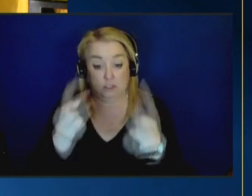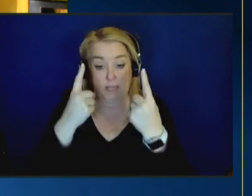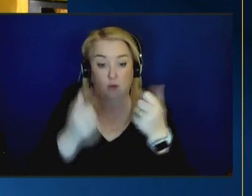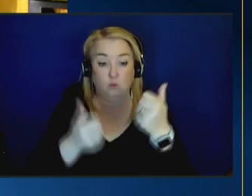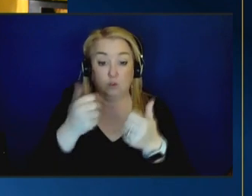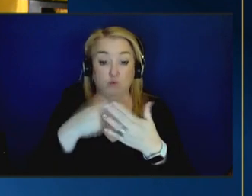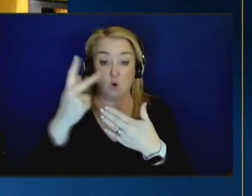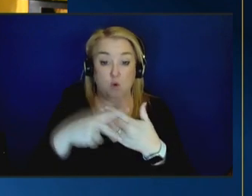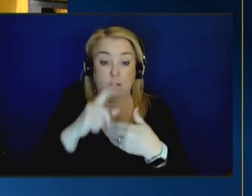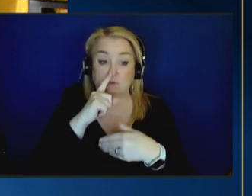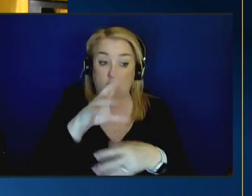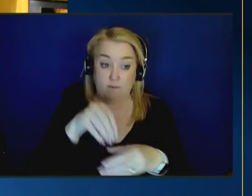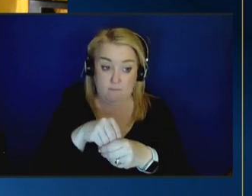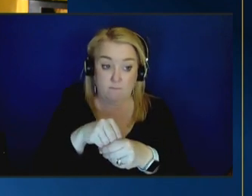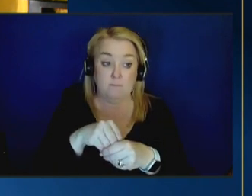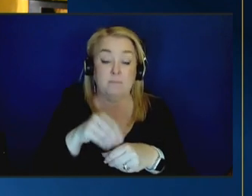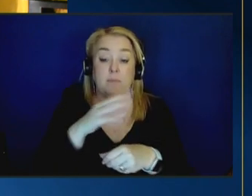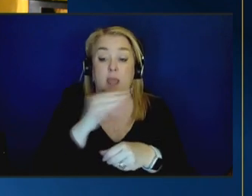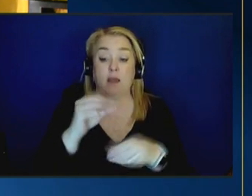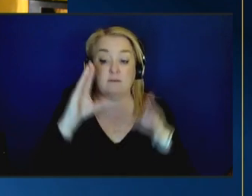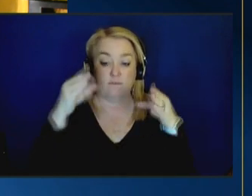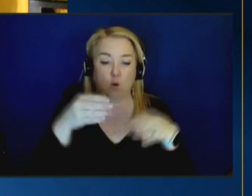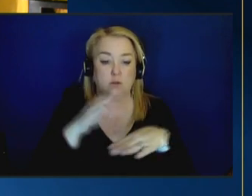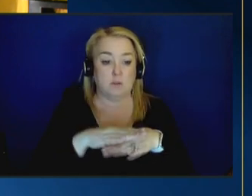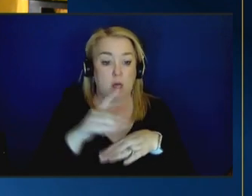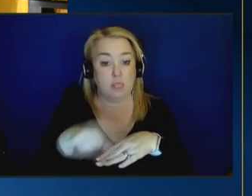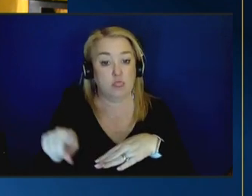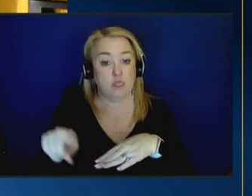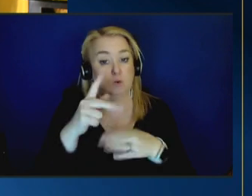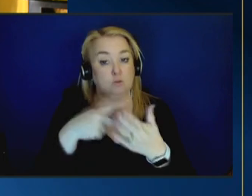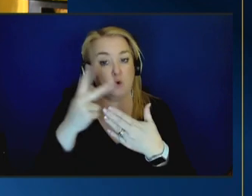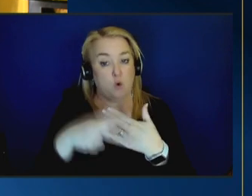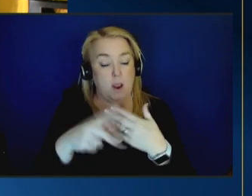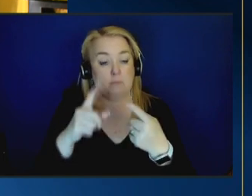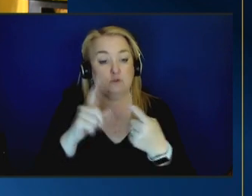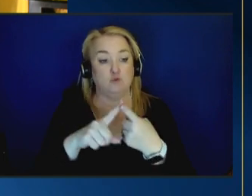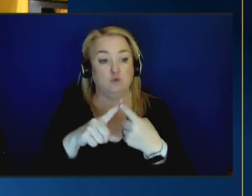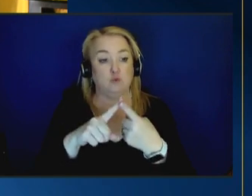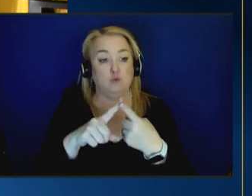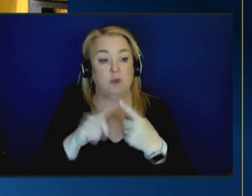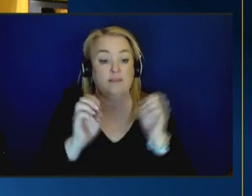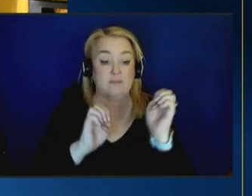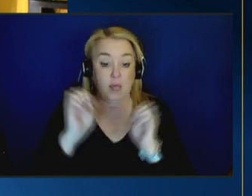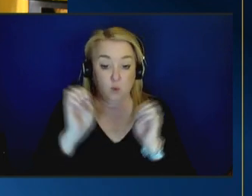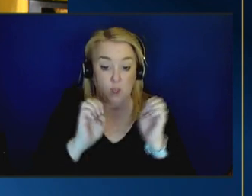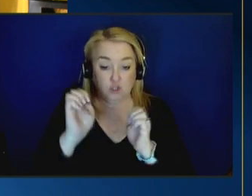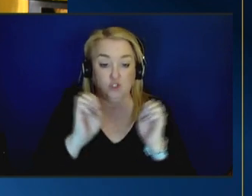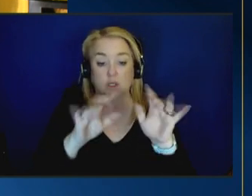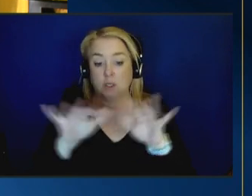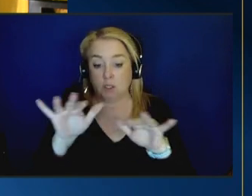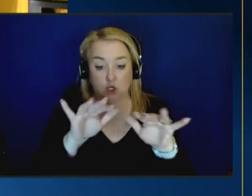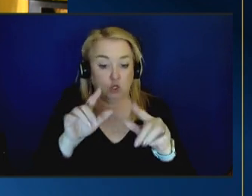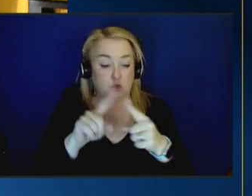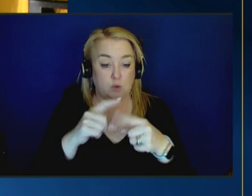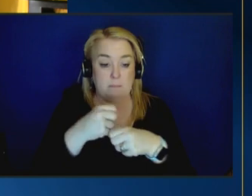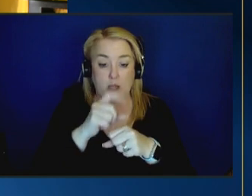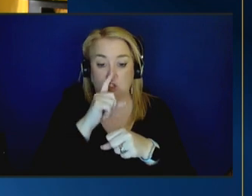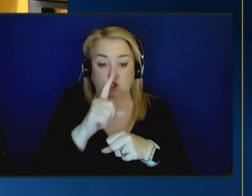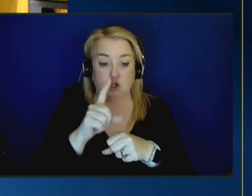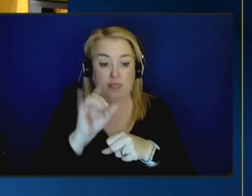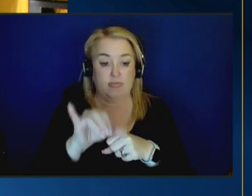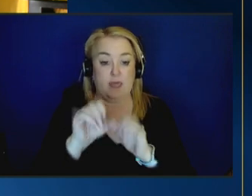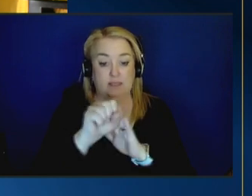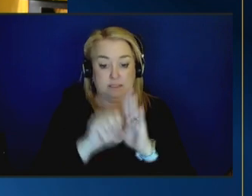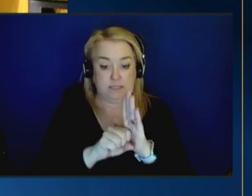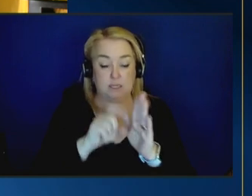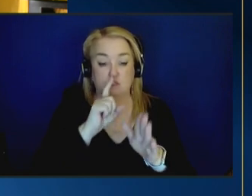and then to focus on those programs to get them through the evaluation process so they can get into the clearinghouse and become available for states to